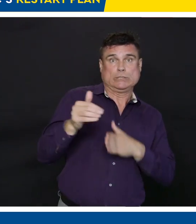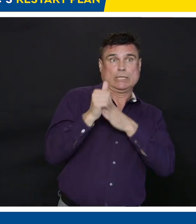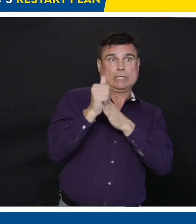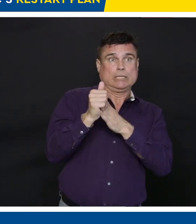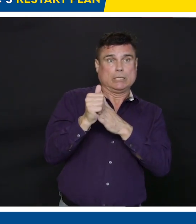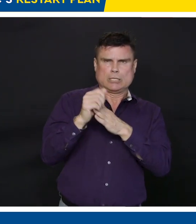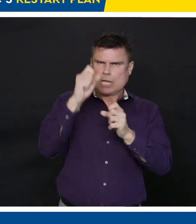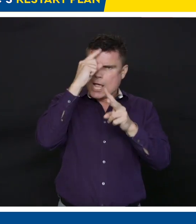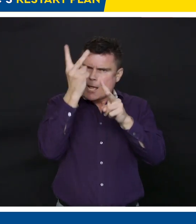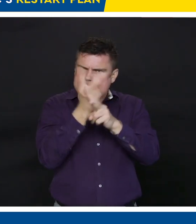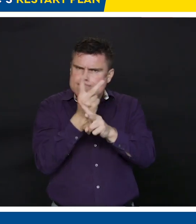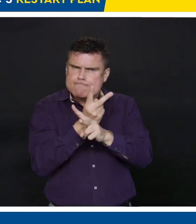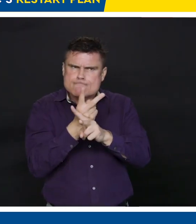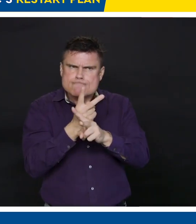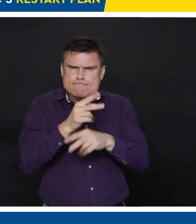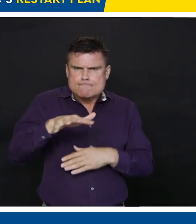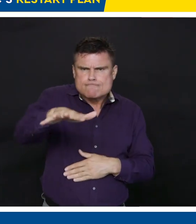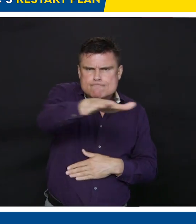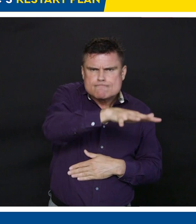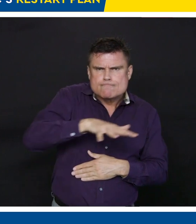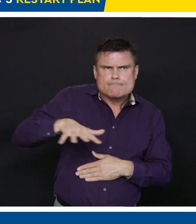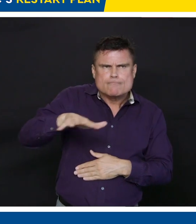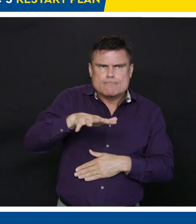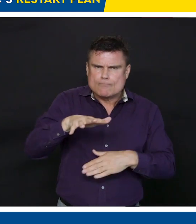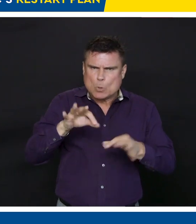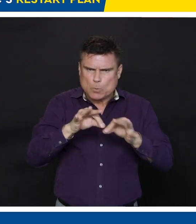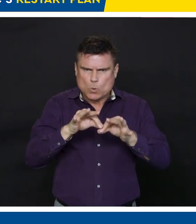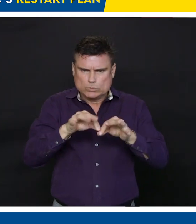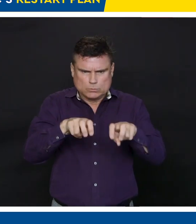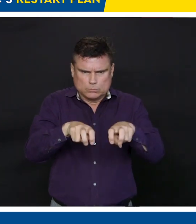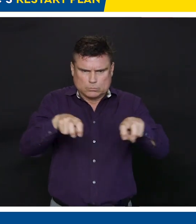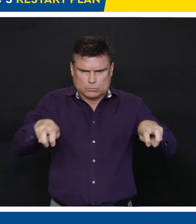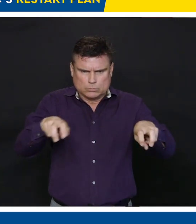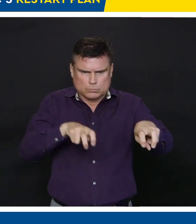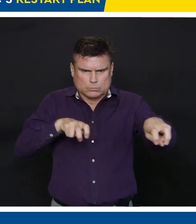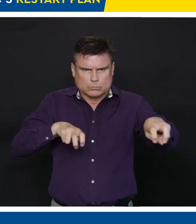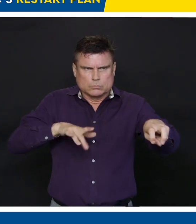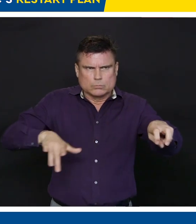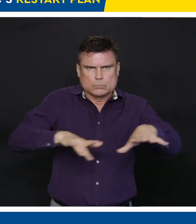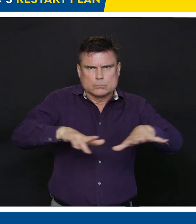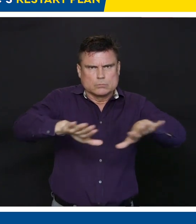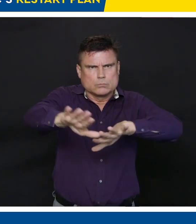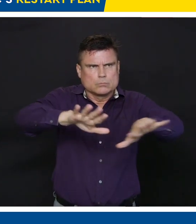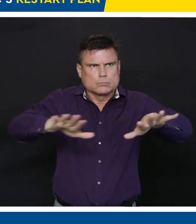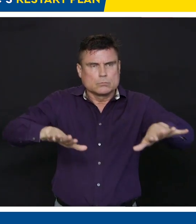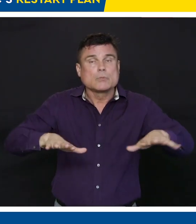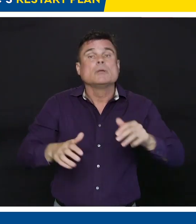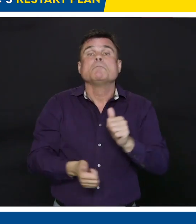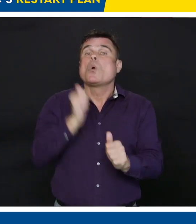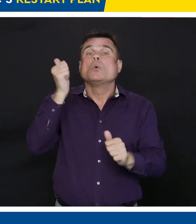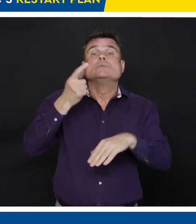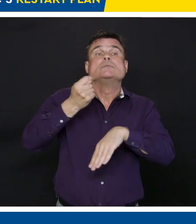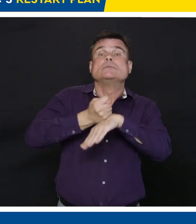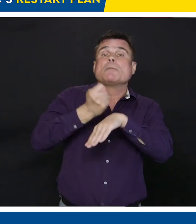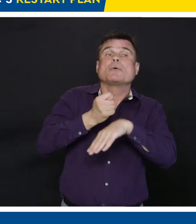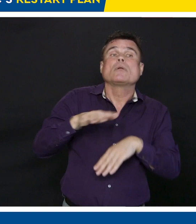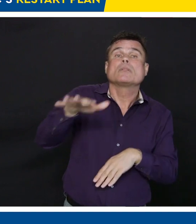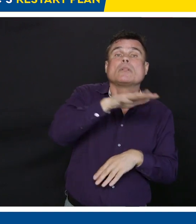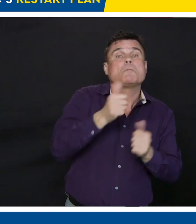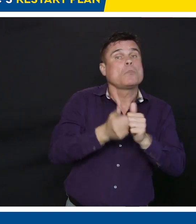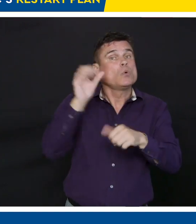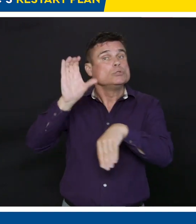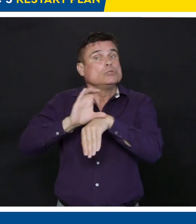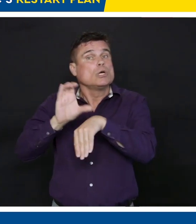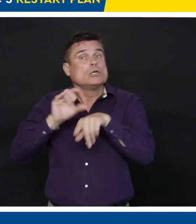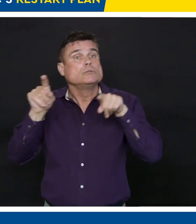Most temples, most churches are large facilities. You can have a number of people appropriately distanced.